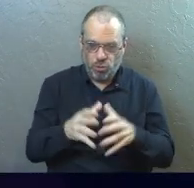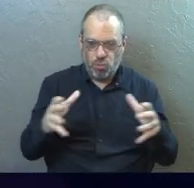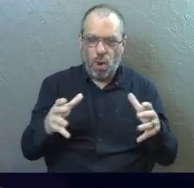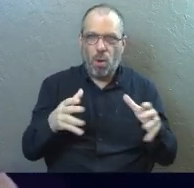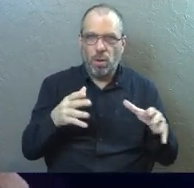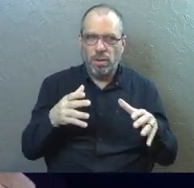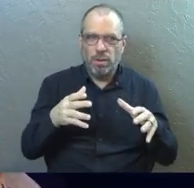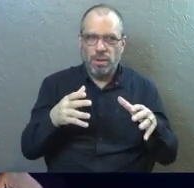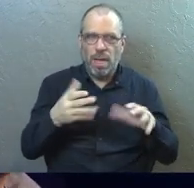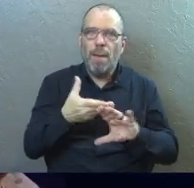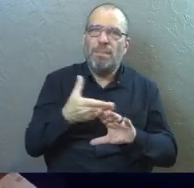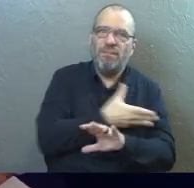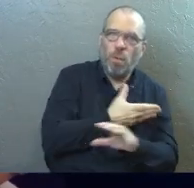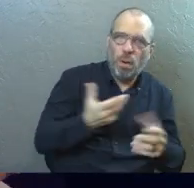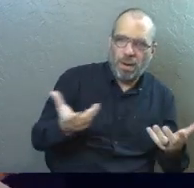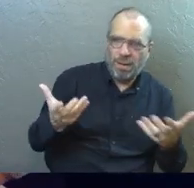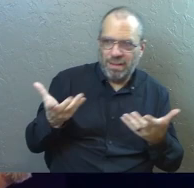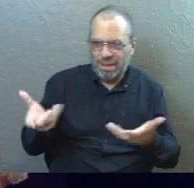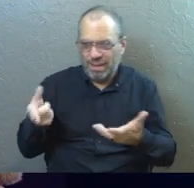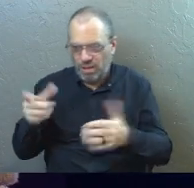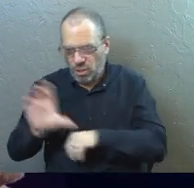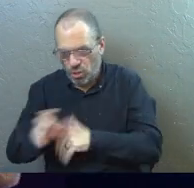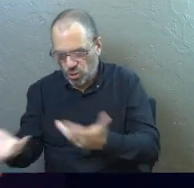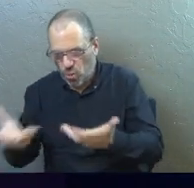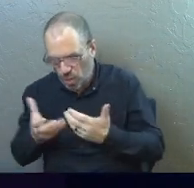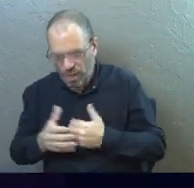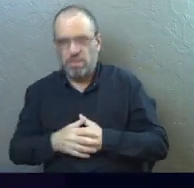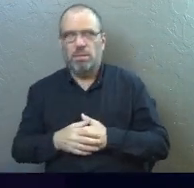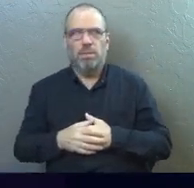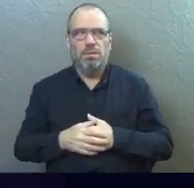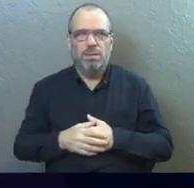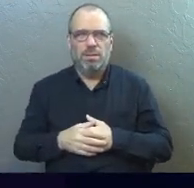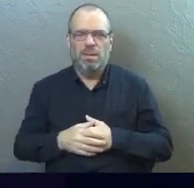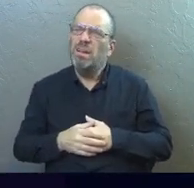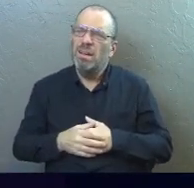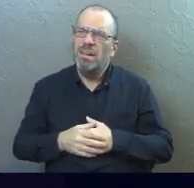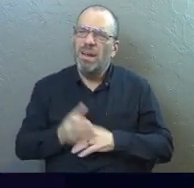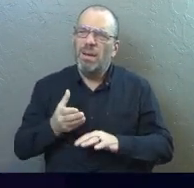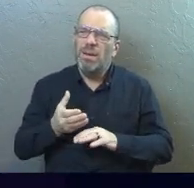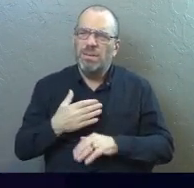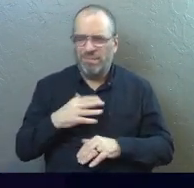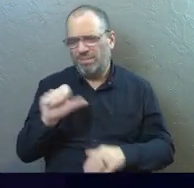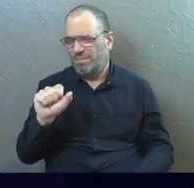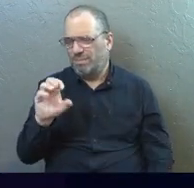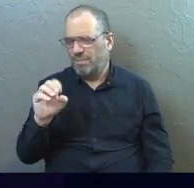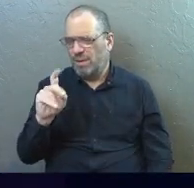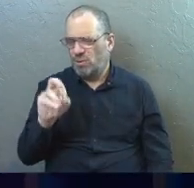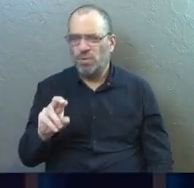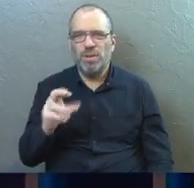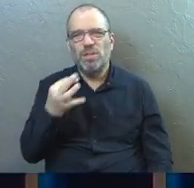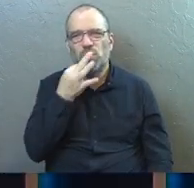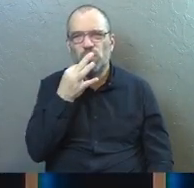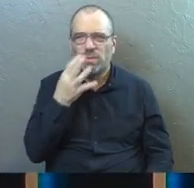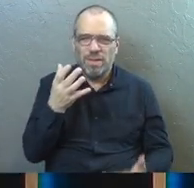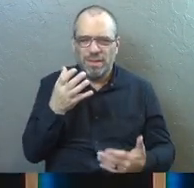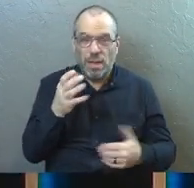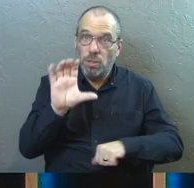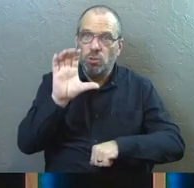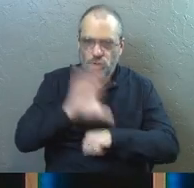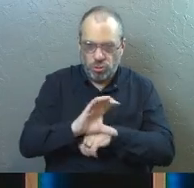sometimes than they wanted to grow. And why do I say sooner? Doesn't every church want to grow? Growth is complex.